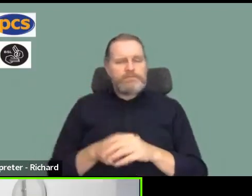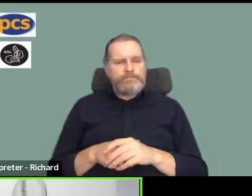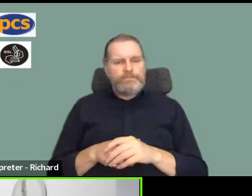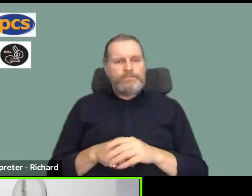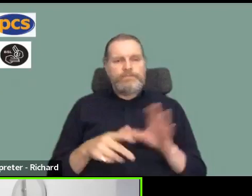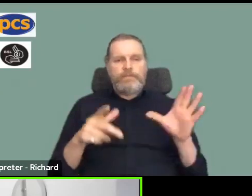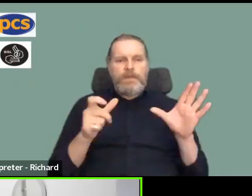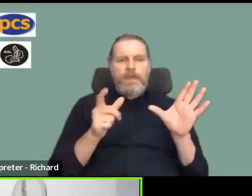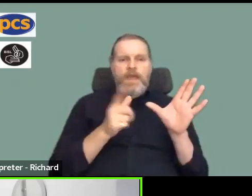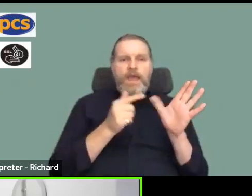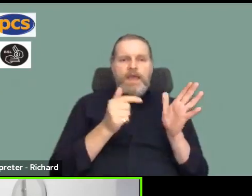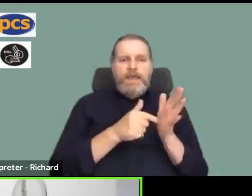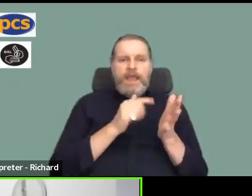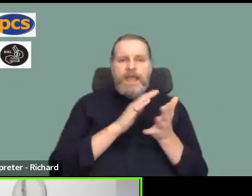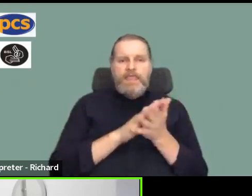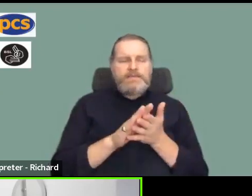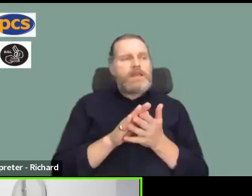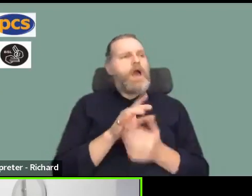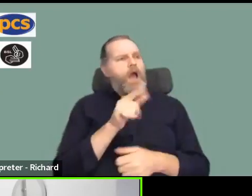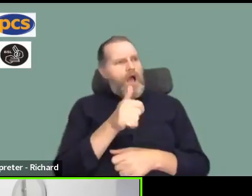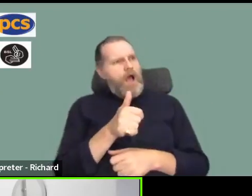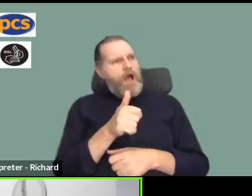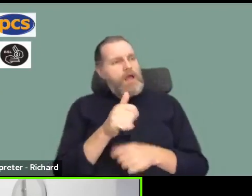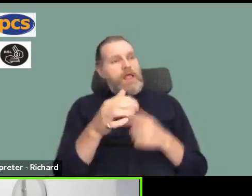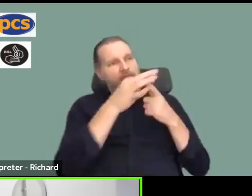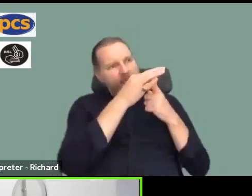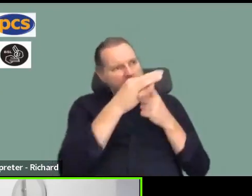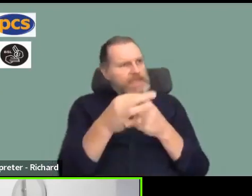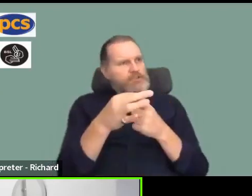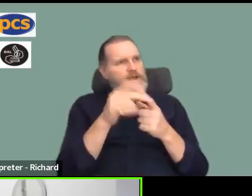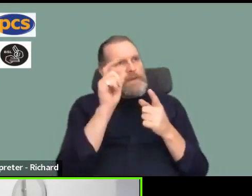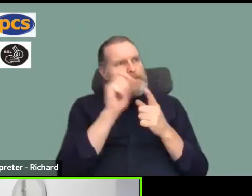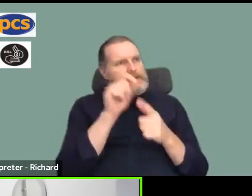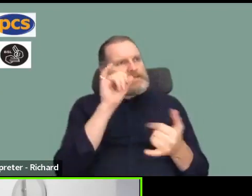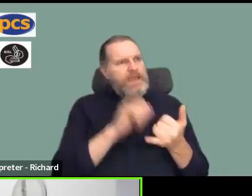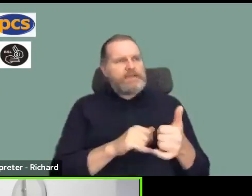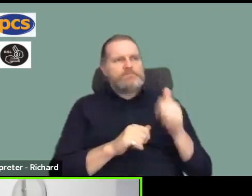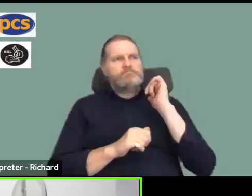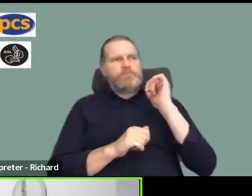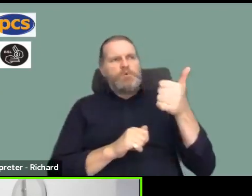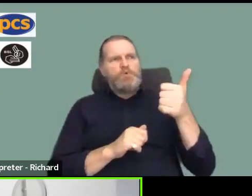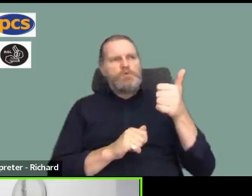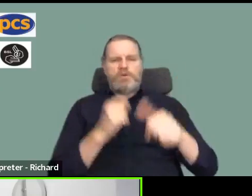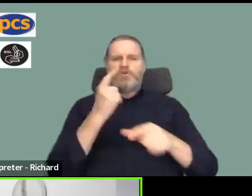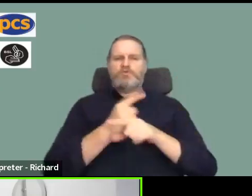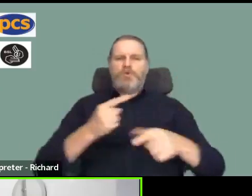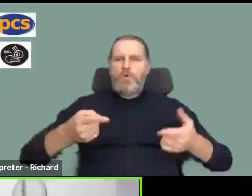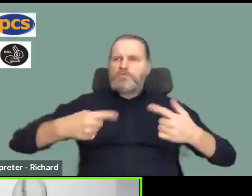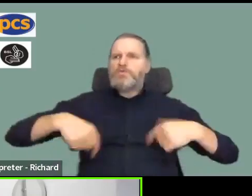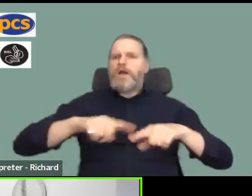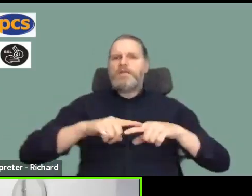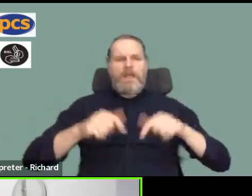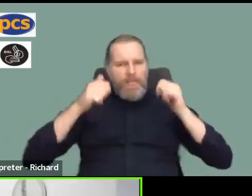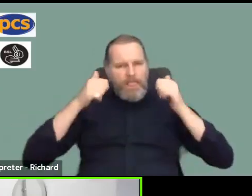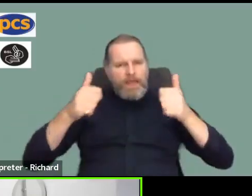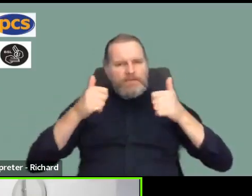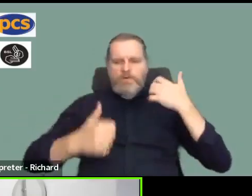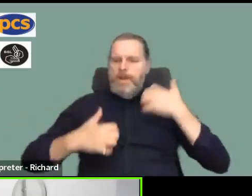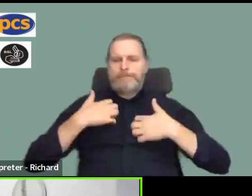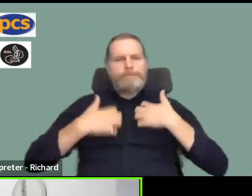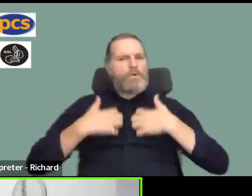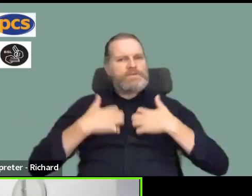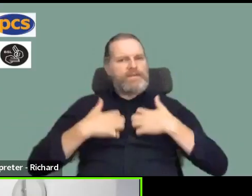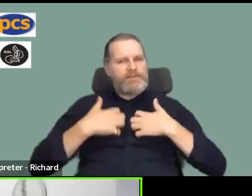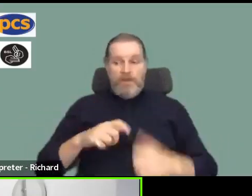we're glad to see the PCS leadership making such an effort to speak to reps and members like tonight as it helps keep motivation going during what can be a really